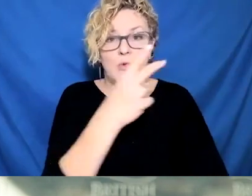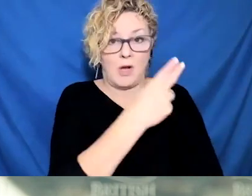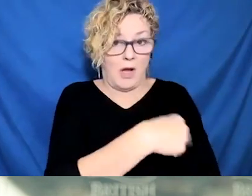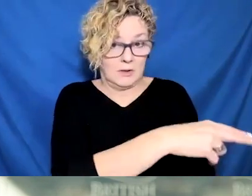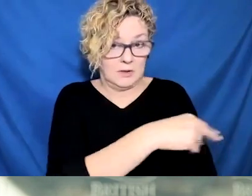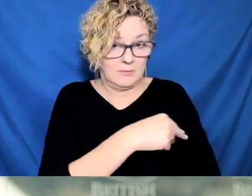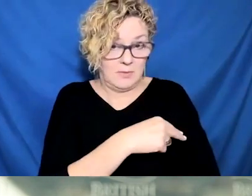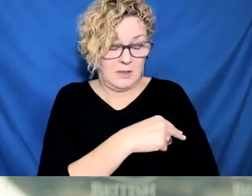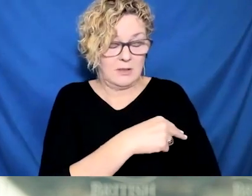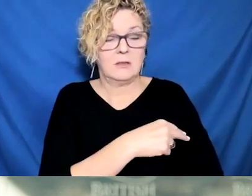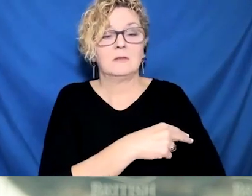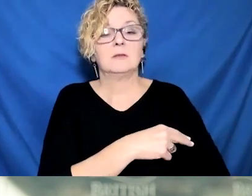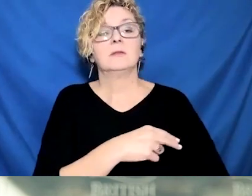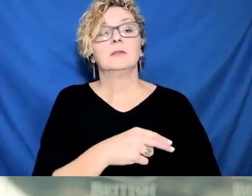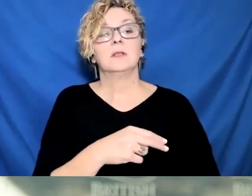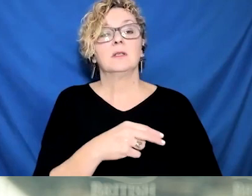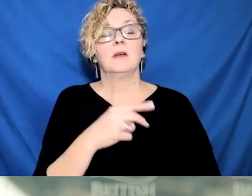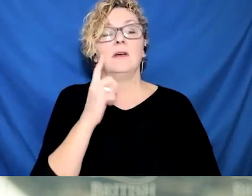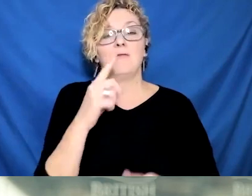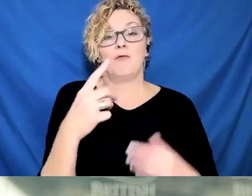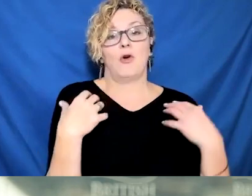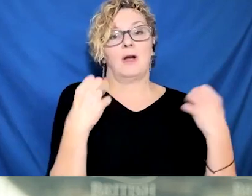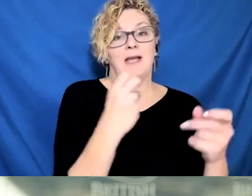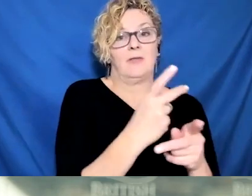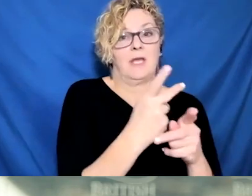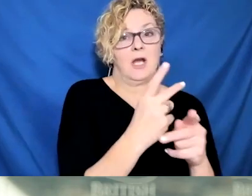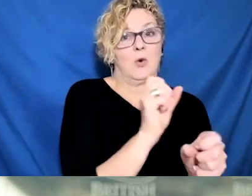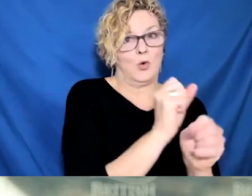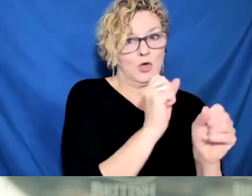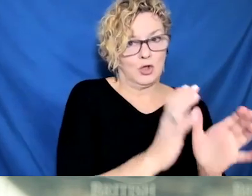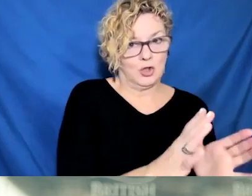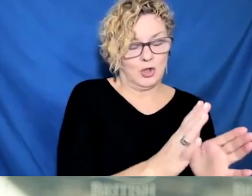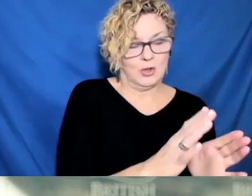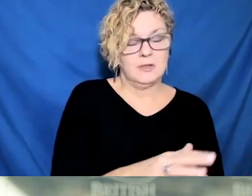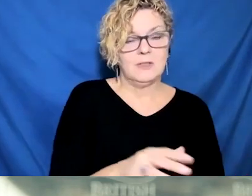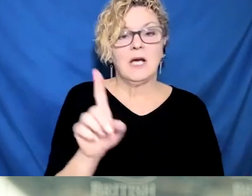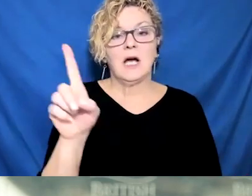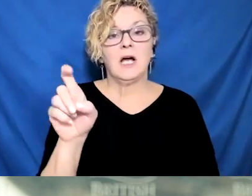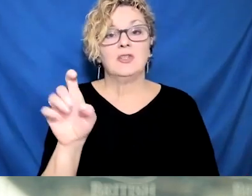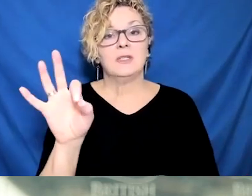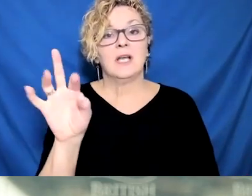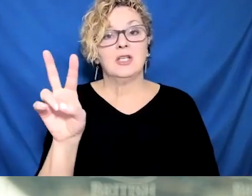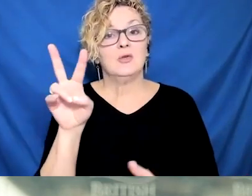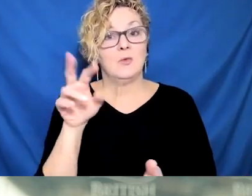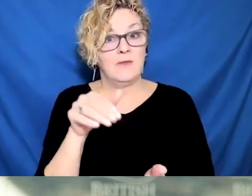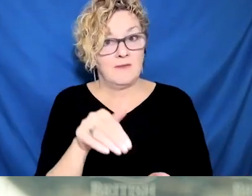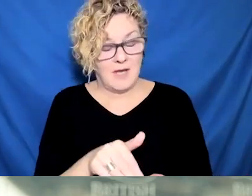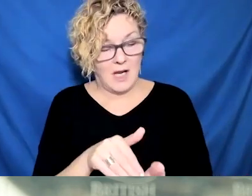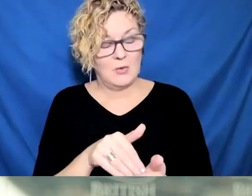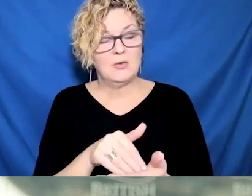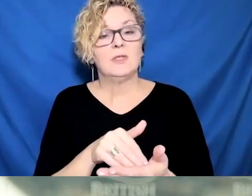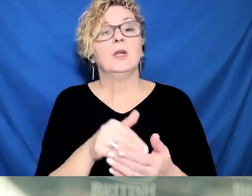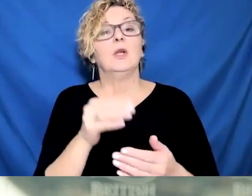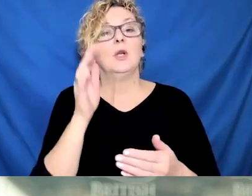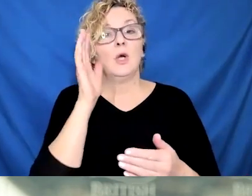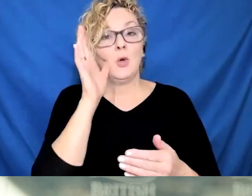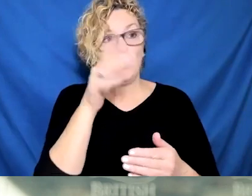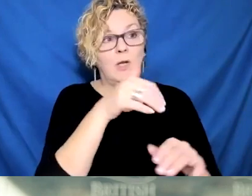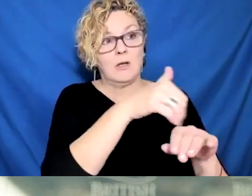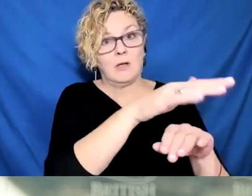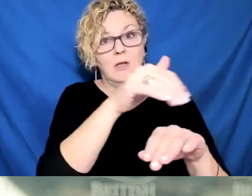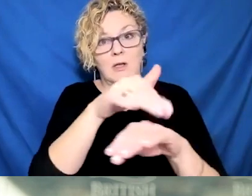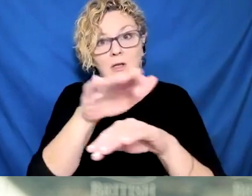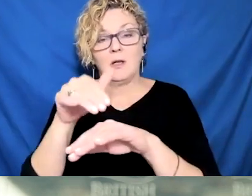Health authorities have closely monitored sickness levels across across health services, especially in hospitals, long-term care and home